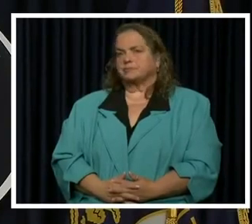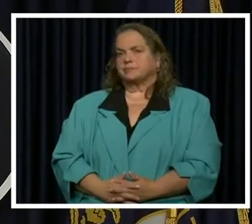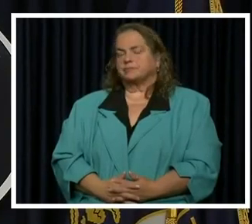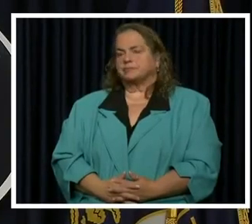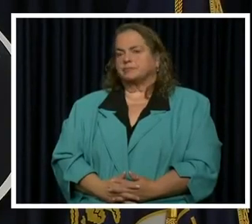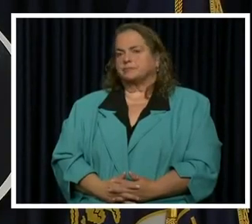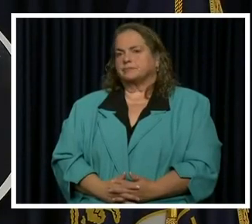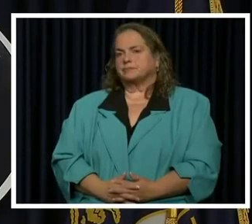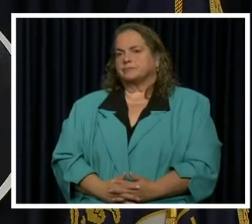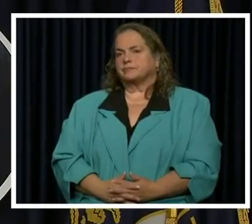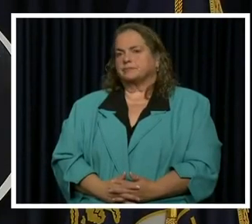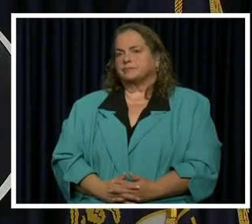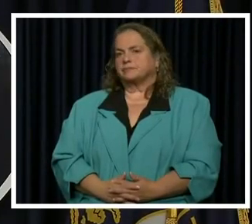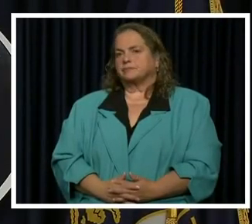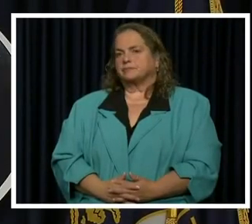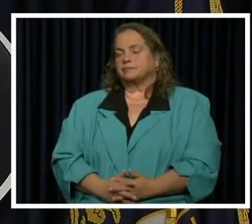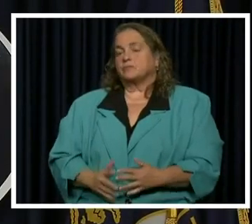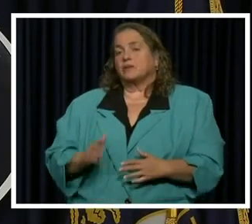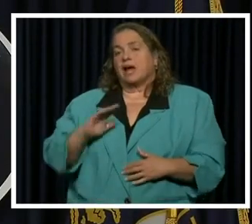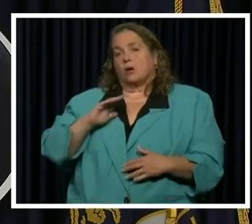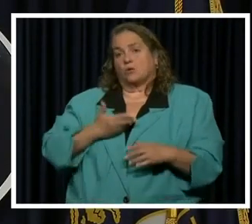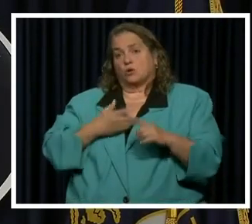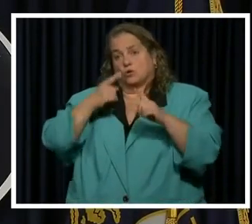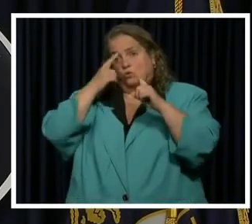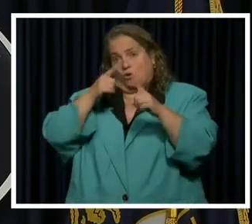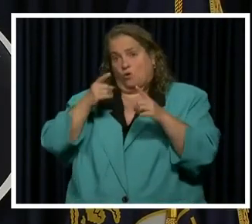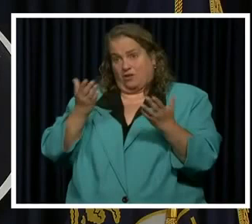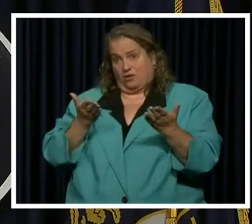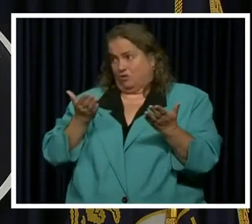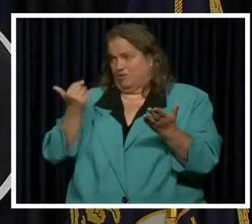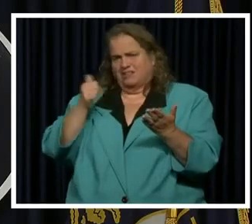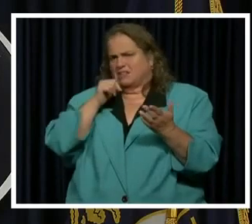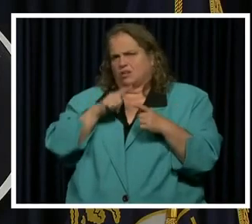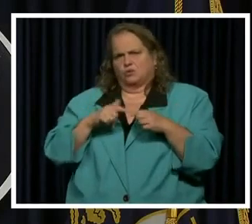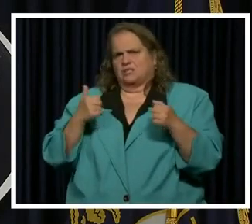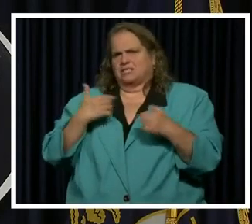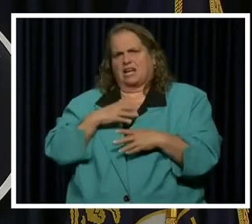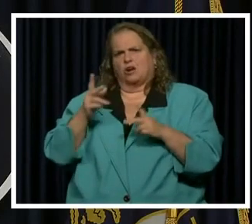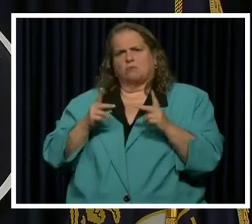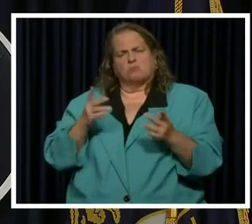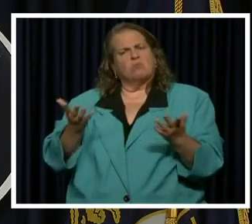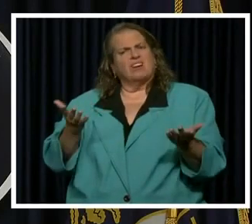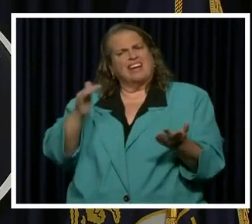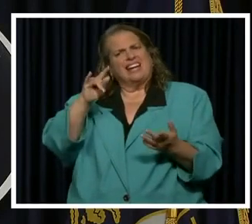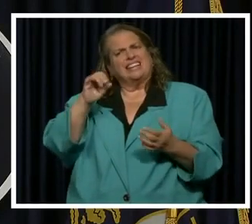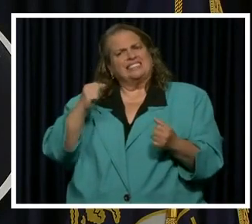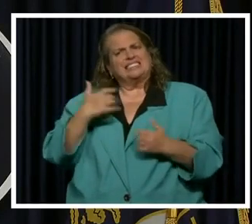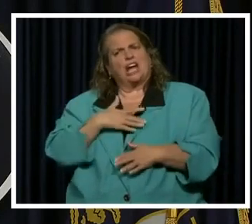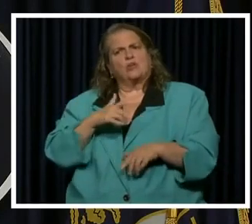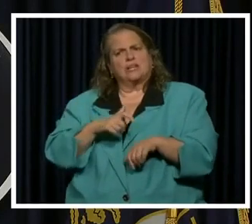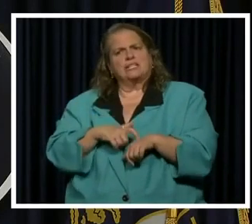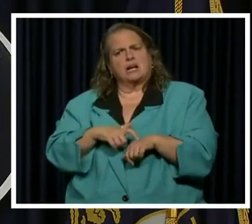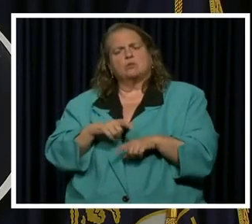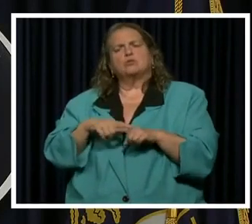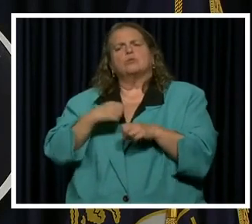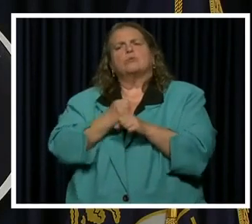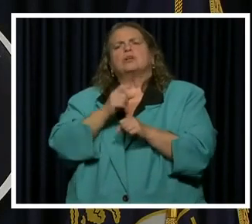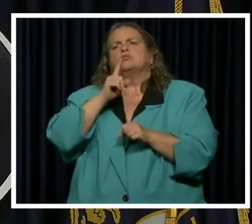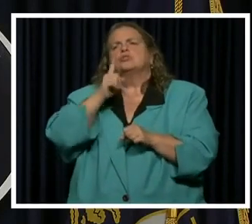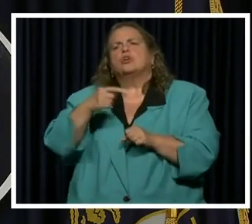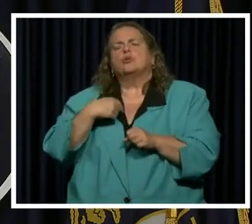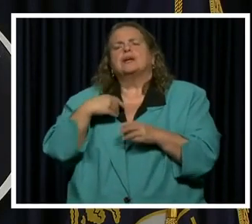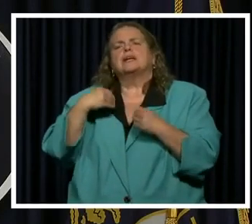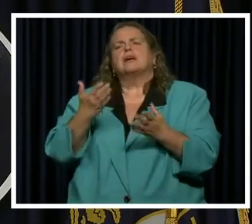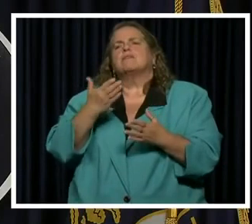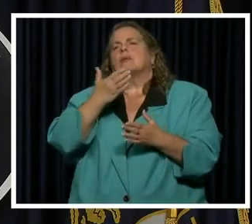So our goal here, uh, in to scare people though, I mean, it's a scary time. Uh, it's to make sure that we